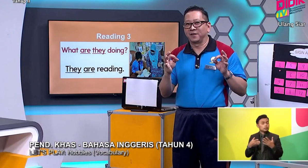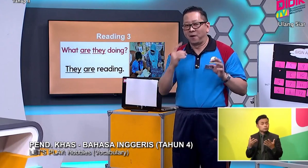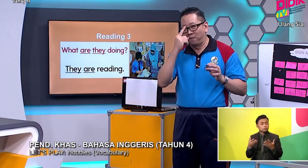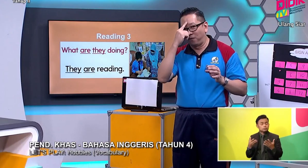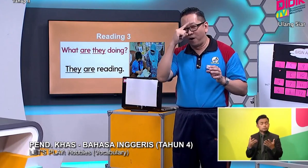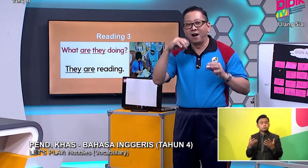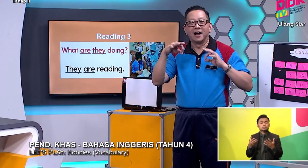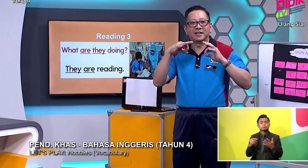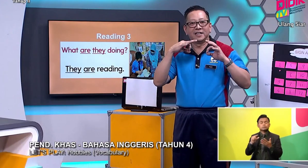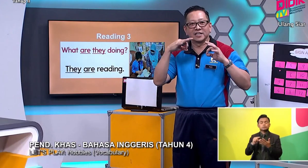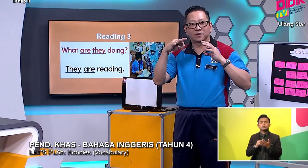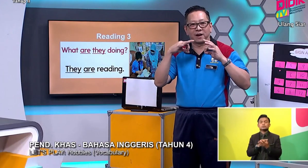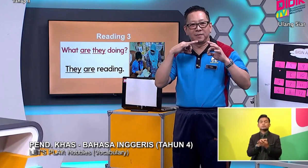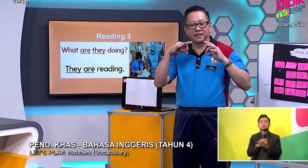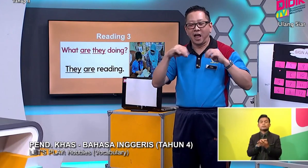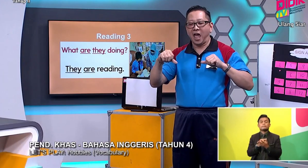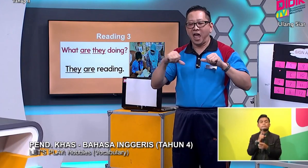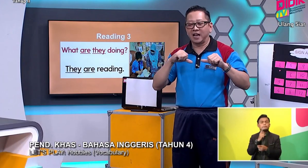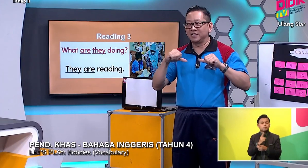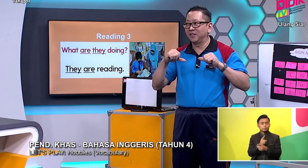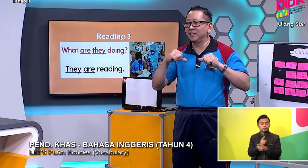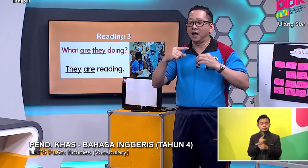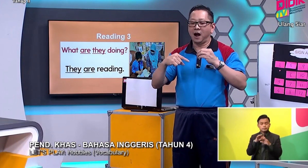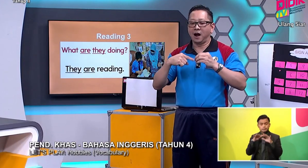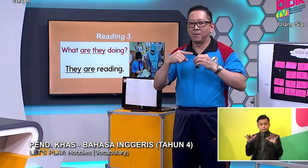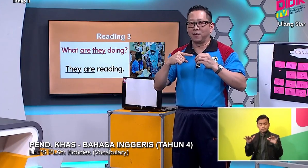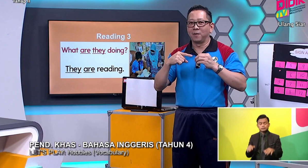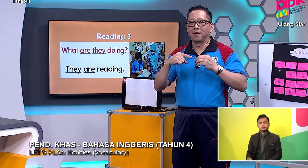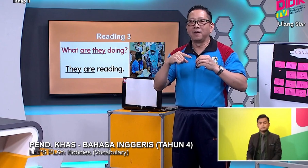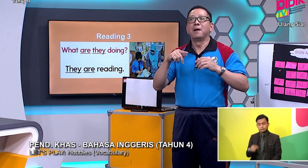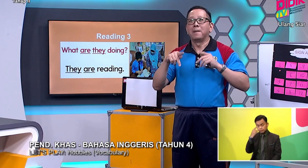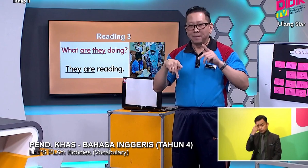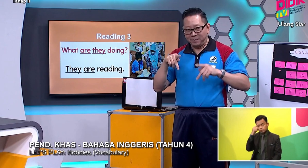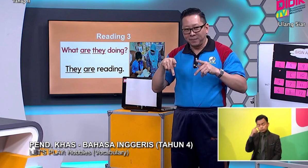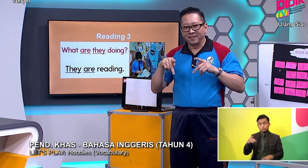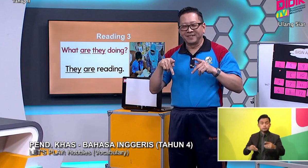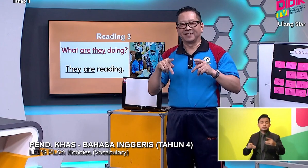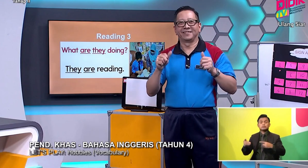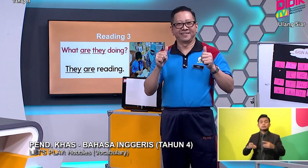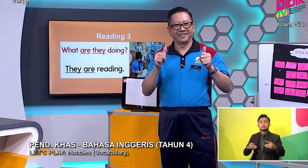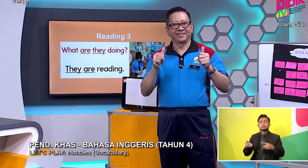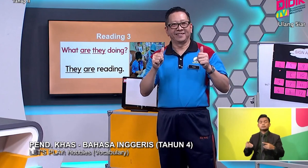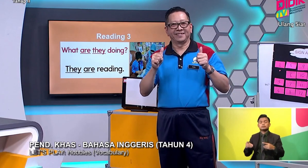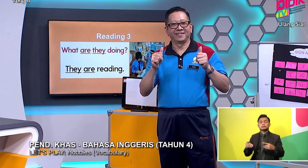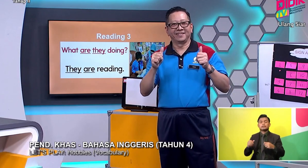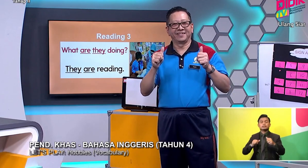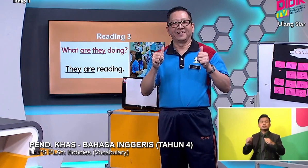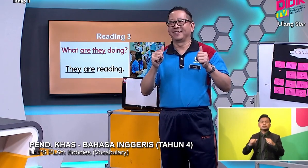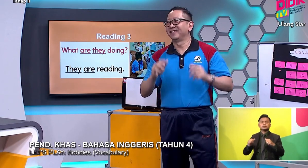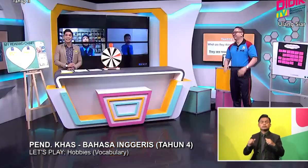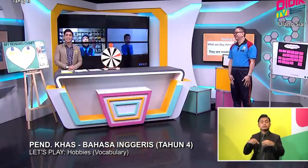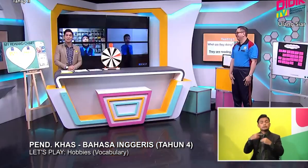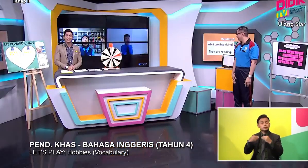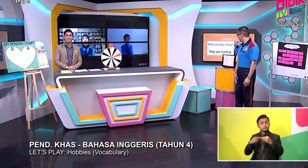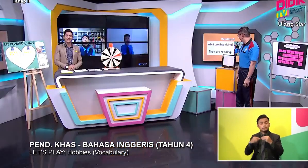For Describing Aktivity About People Yes